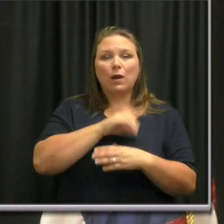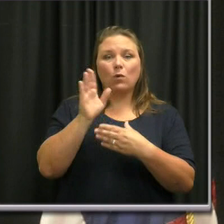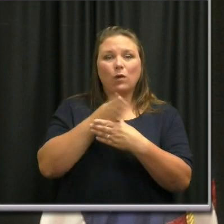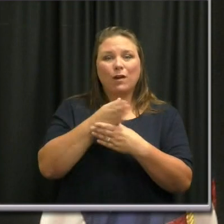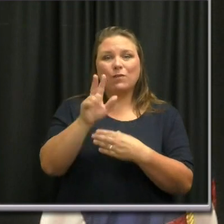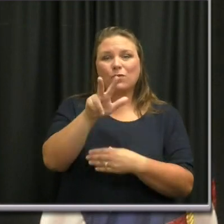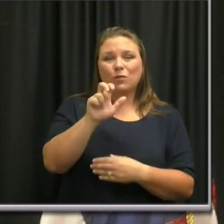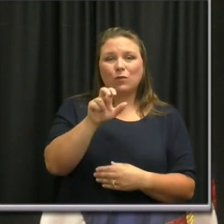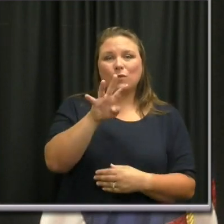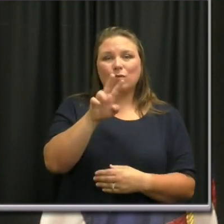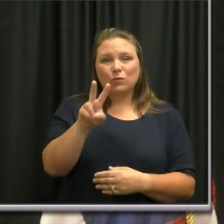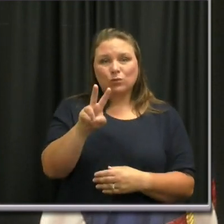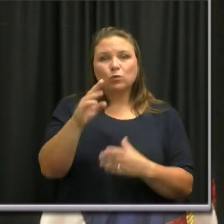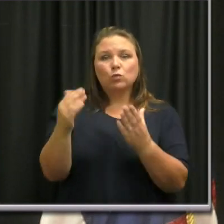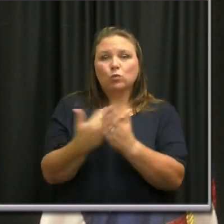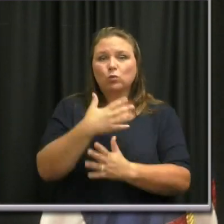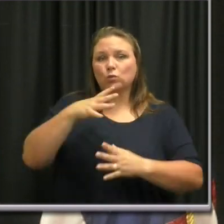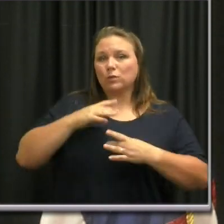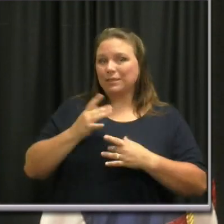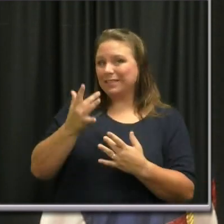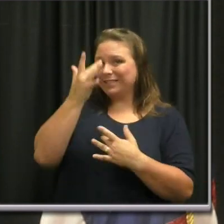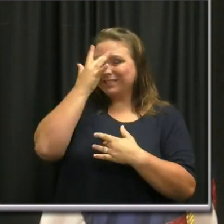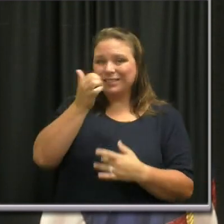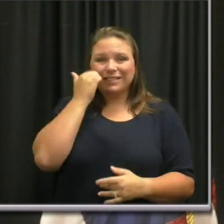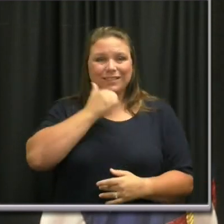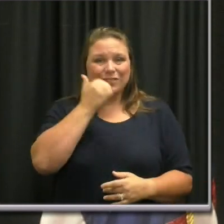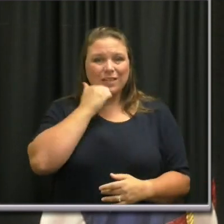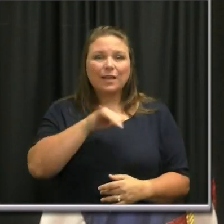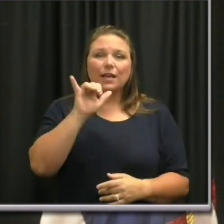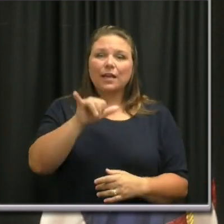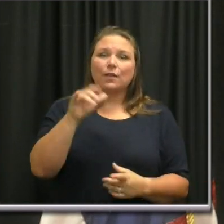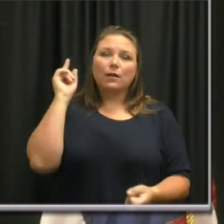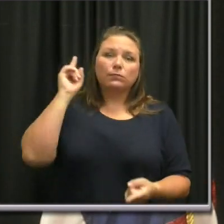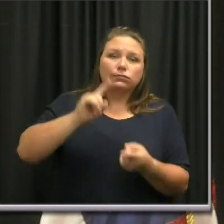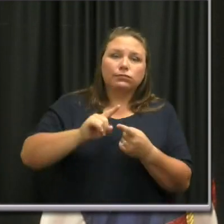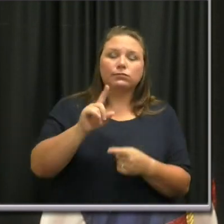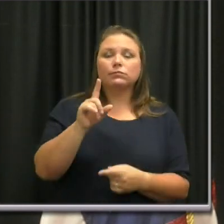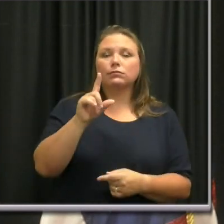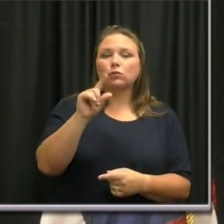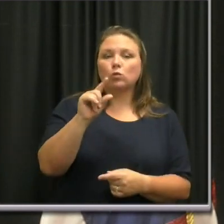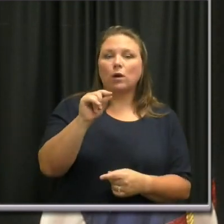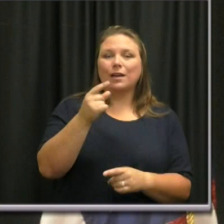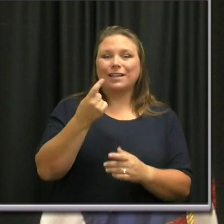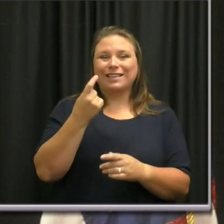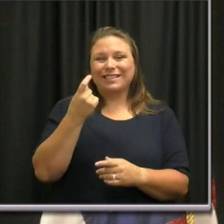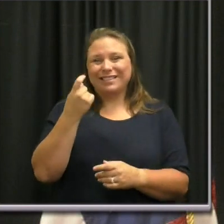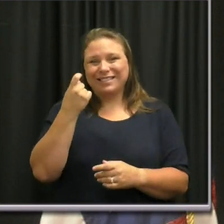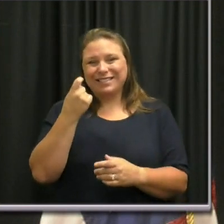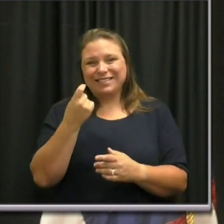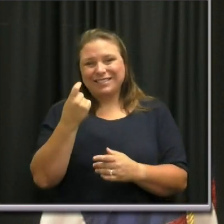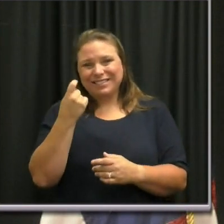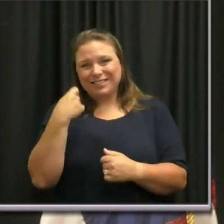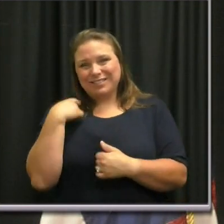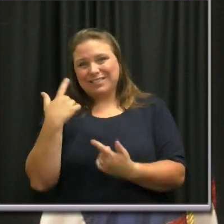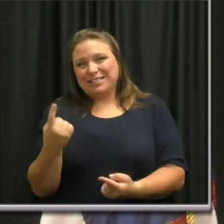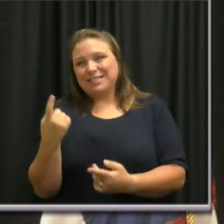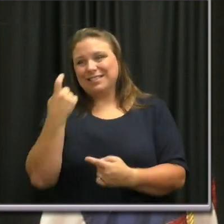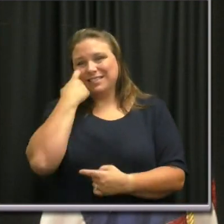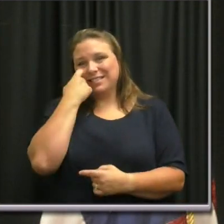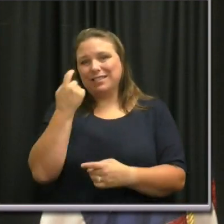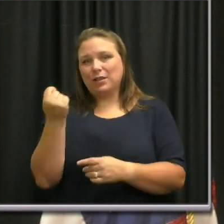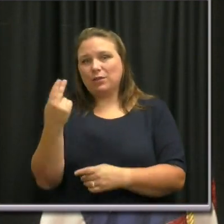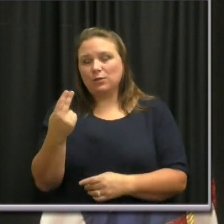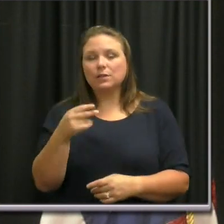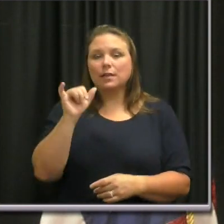is 342 new cases per day. That's down 21 cases since last Thursday. The average has